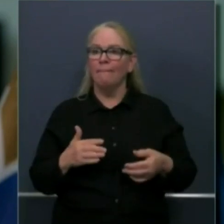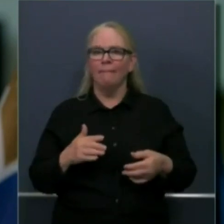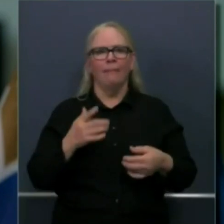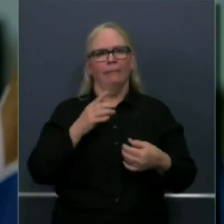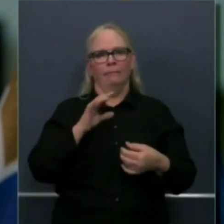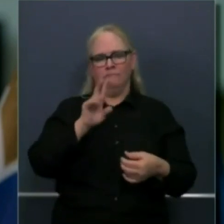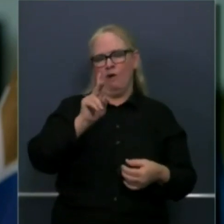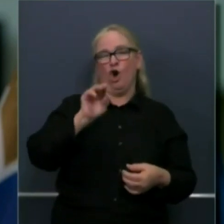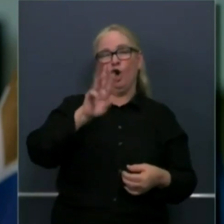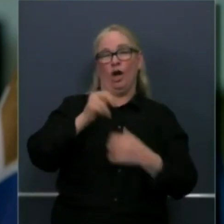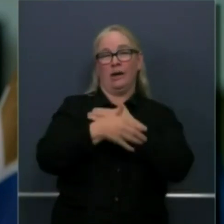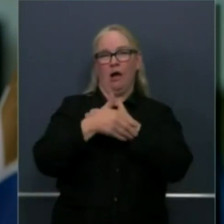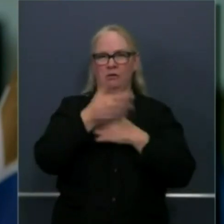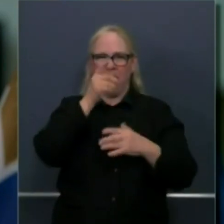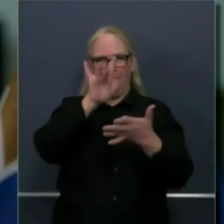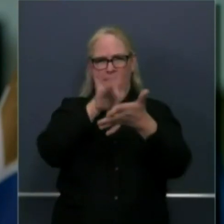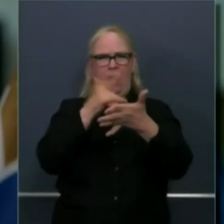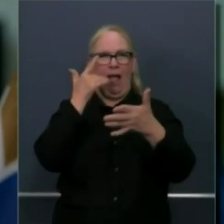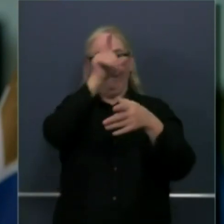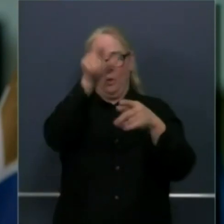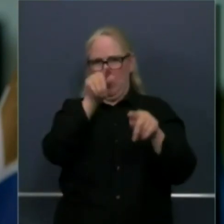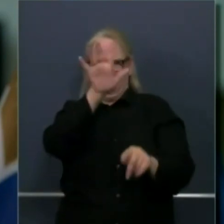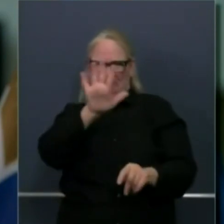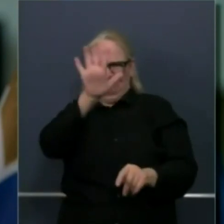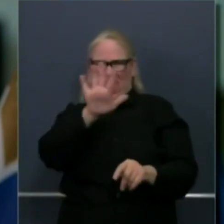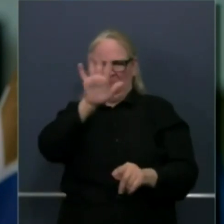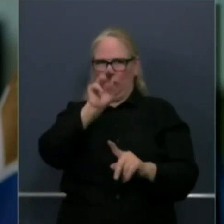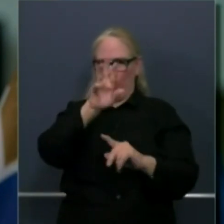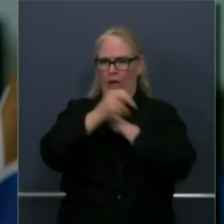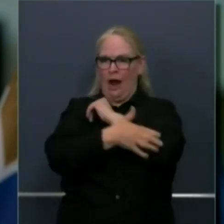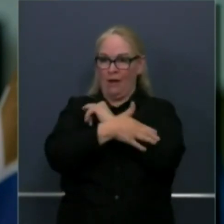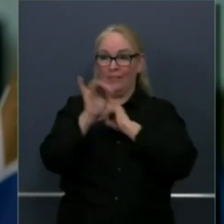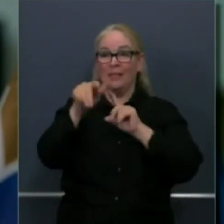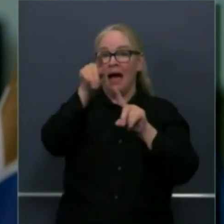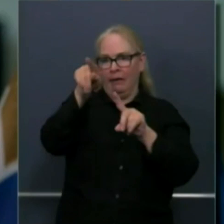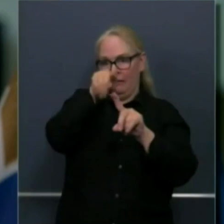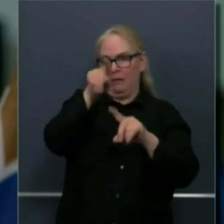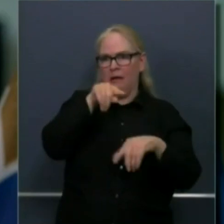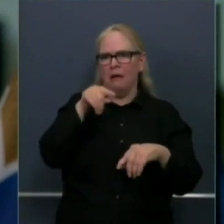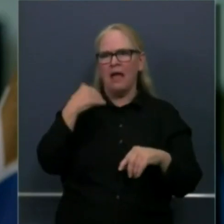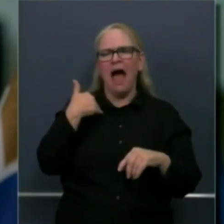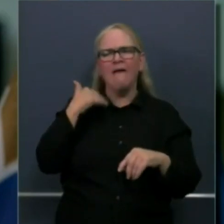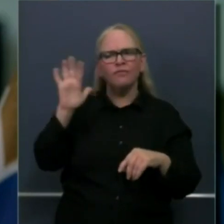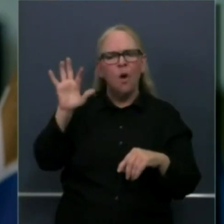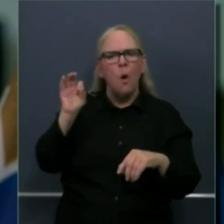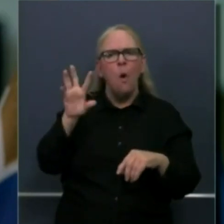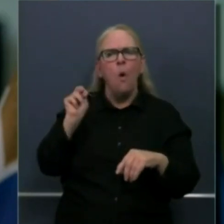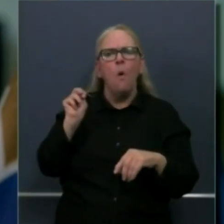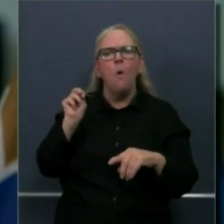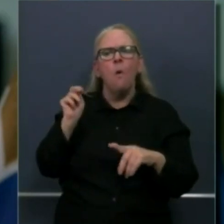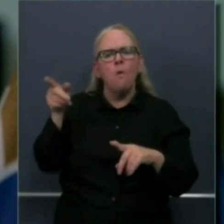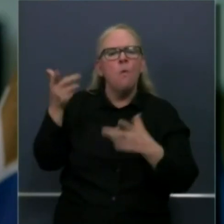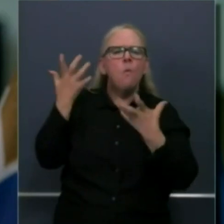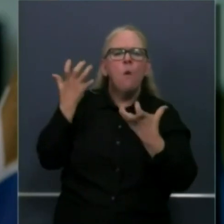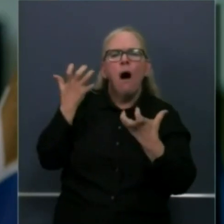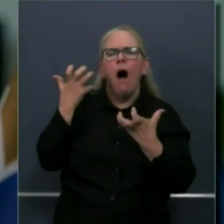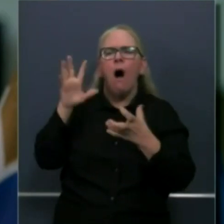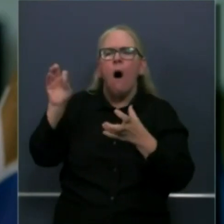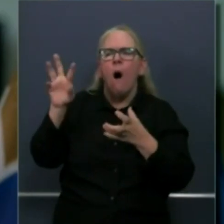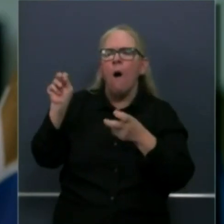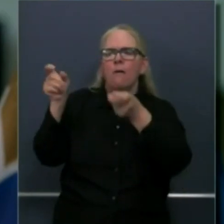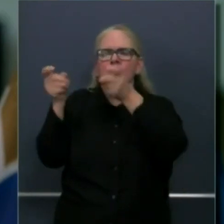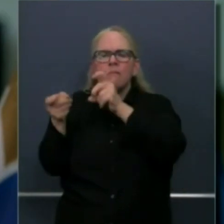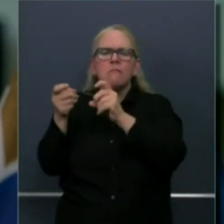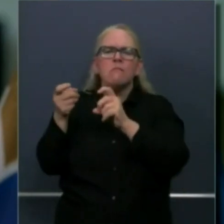county certain conditions conditions that they would like our health directors to consider uh to allow a modification of sorts